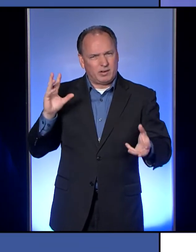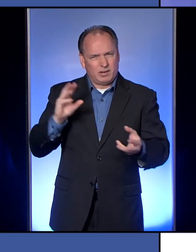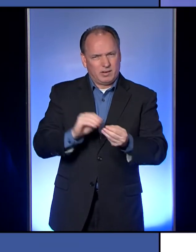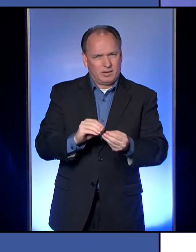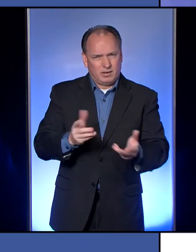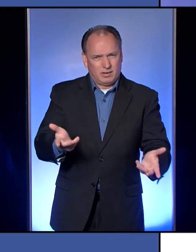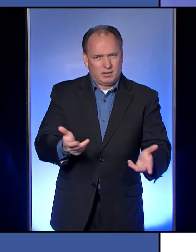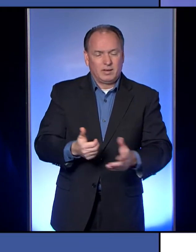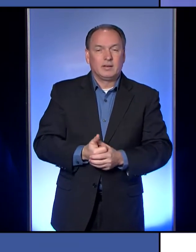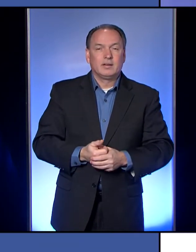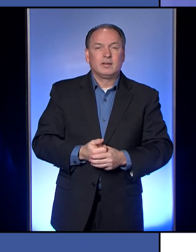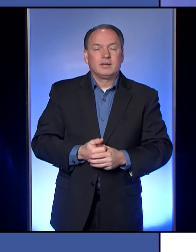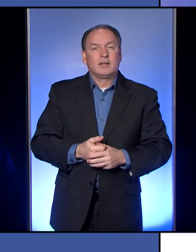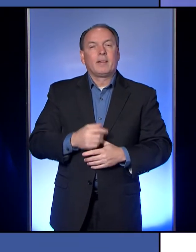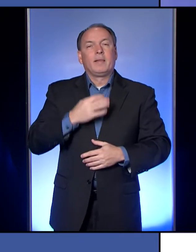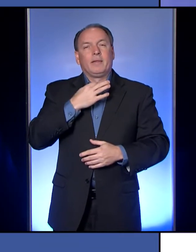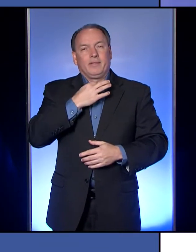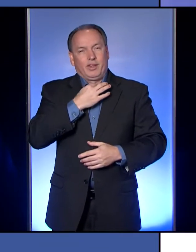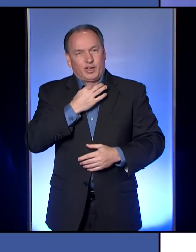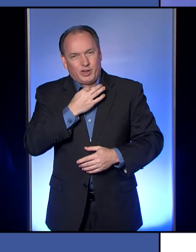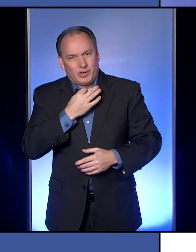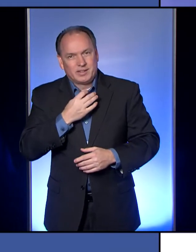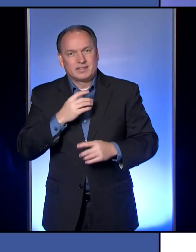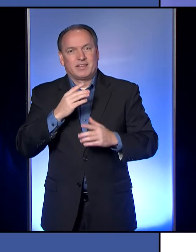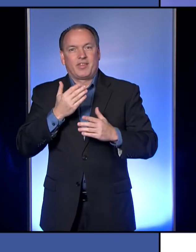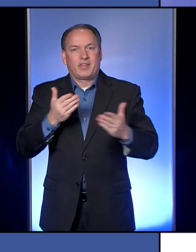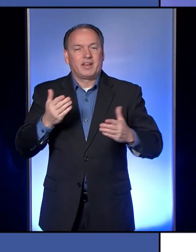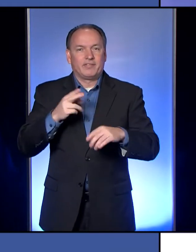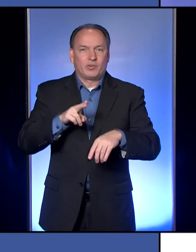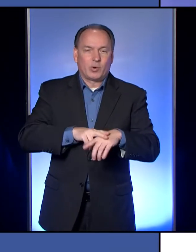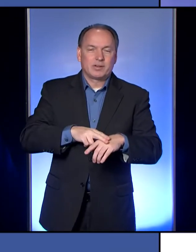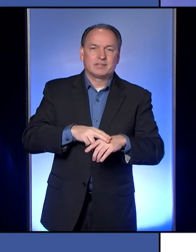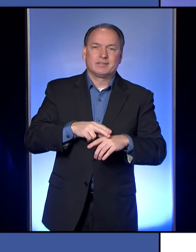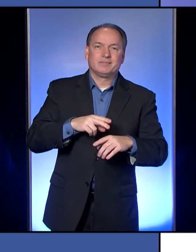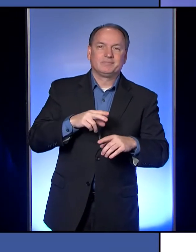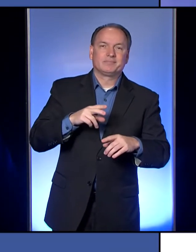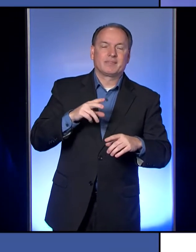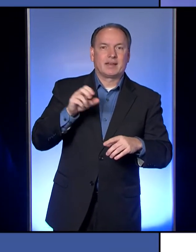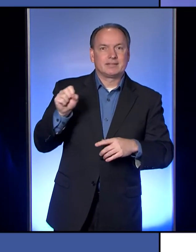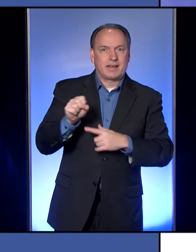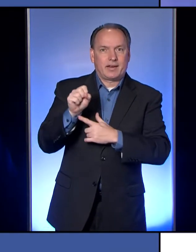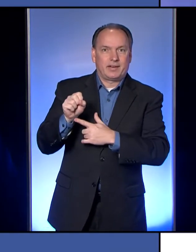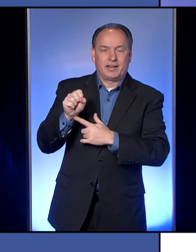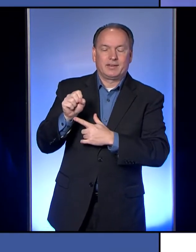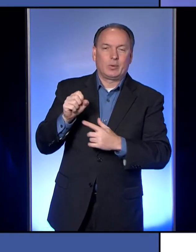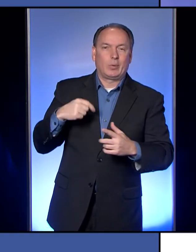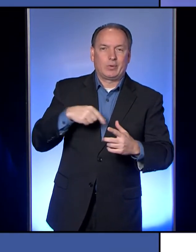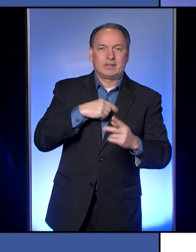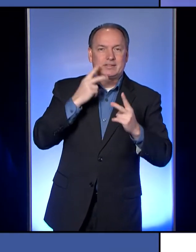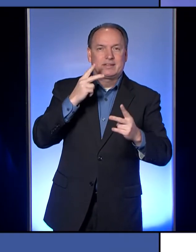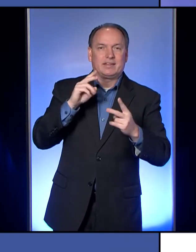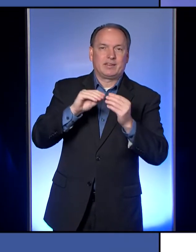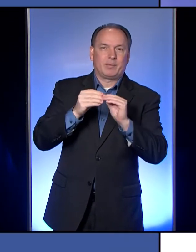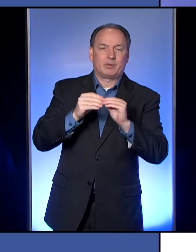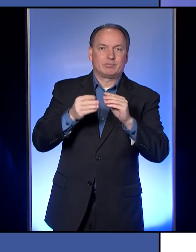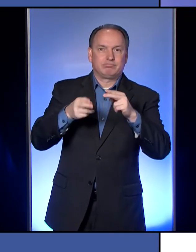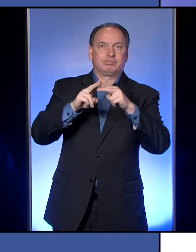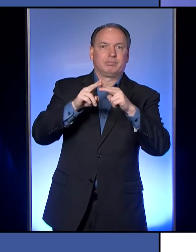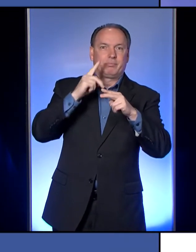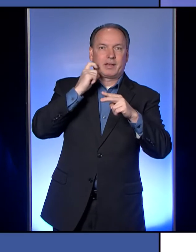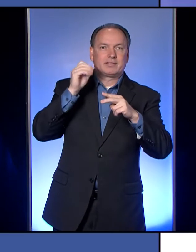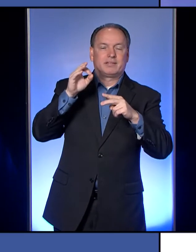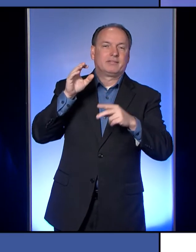So this is the curious thing. Of course, it's Saturday when we see these probable cases sort of, uh, show up on the numbers. Um,